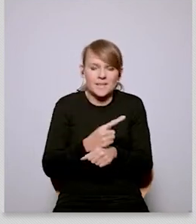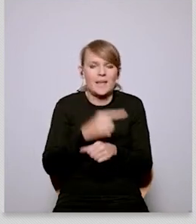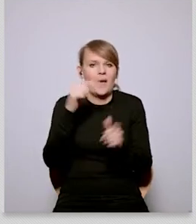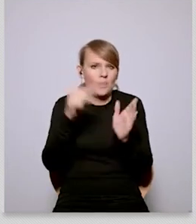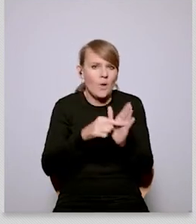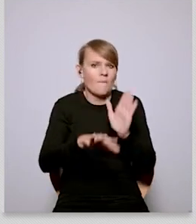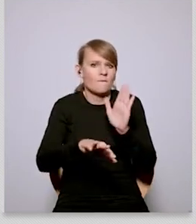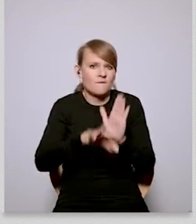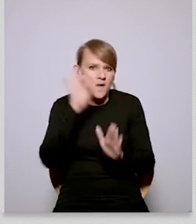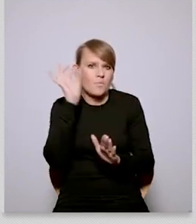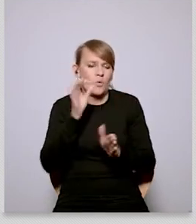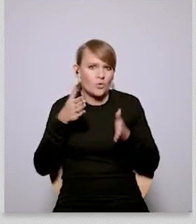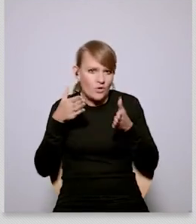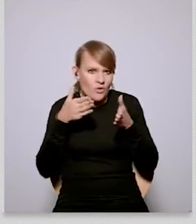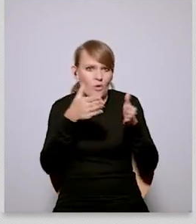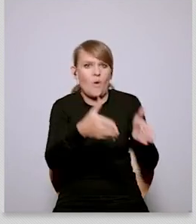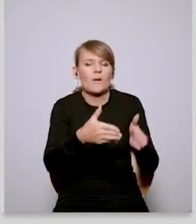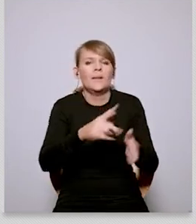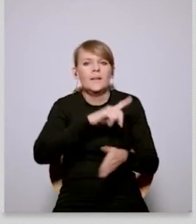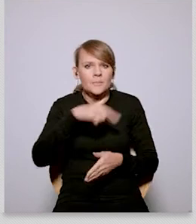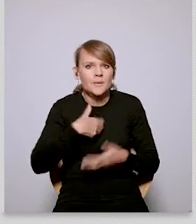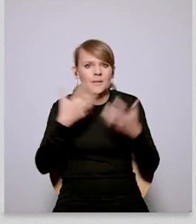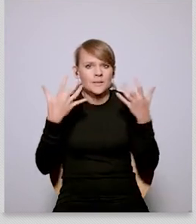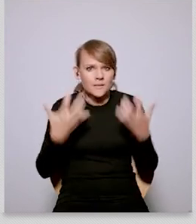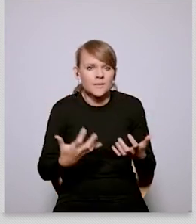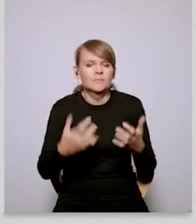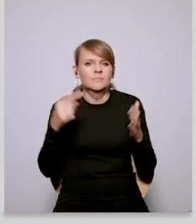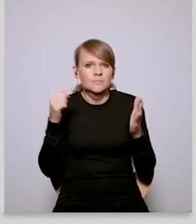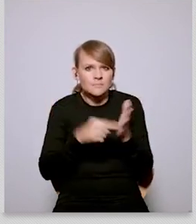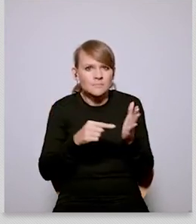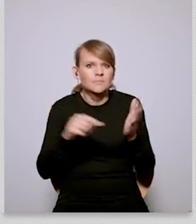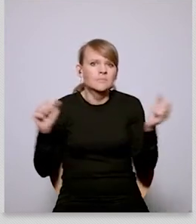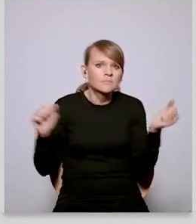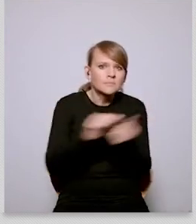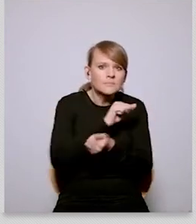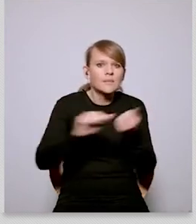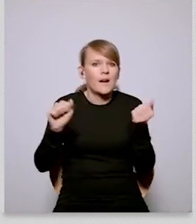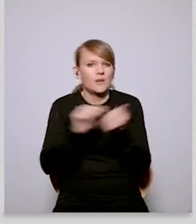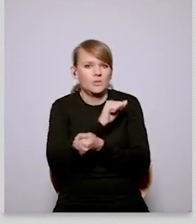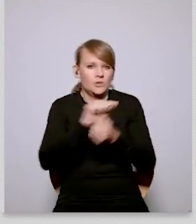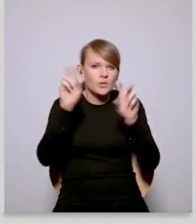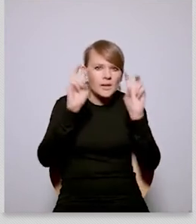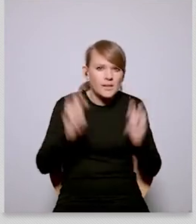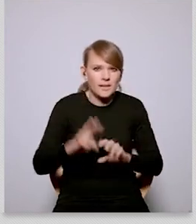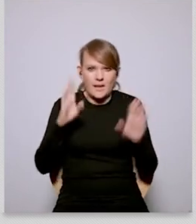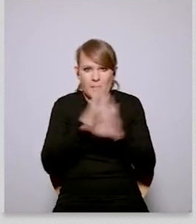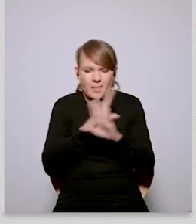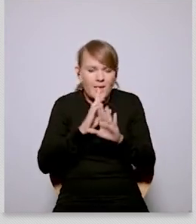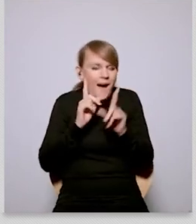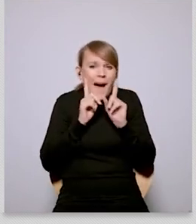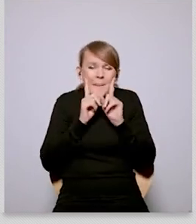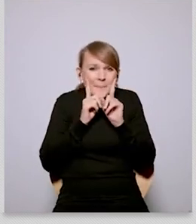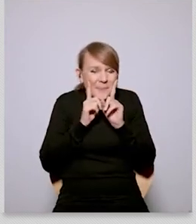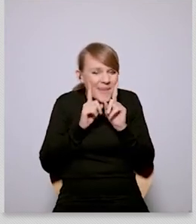climate challenge rather than being something that actually we have to do um and we and we've been um working